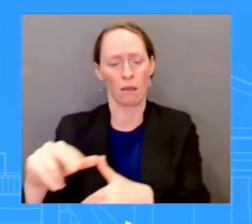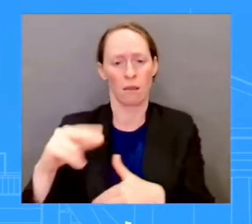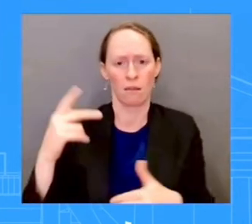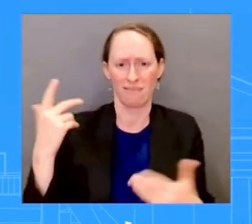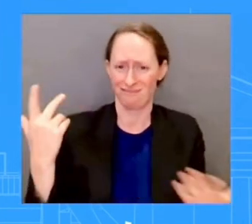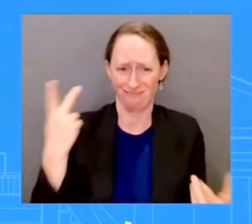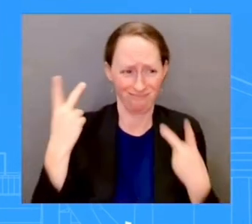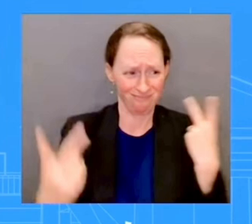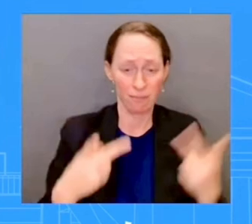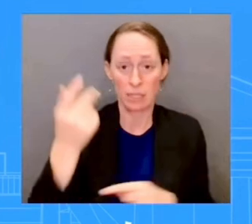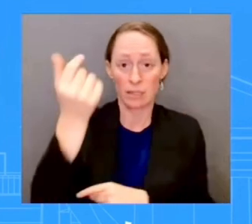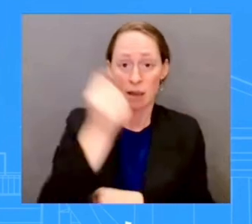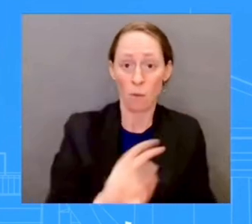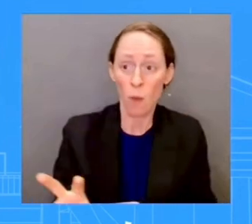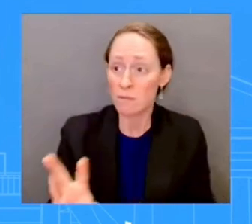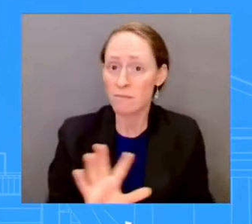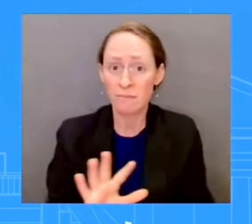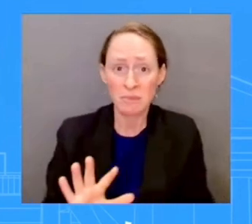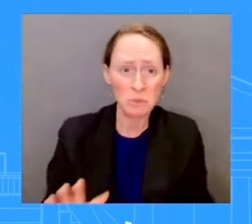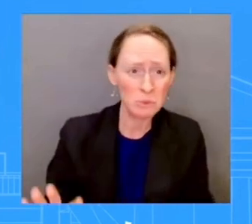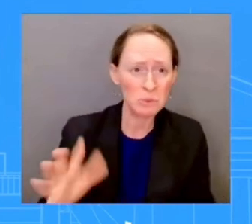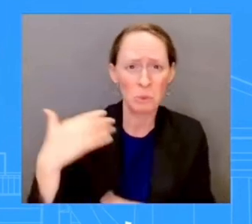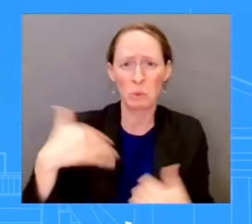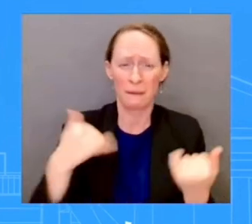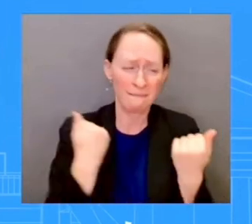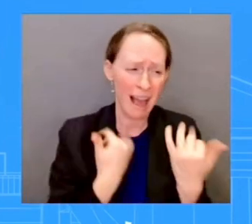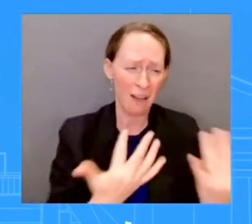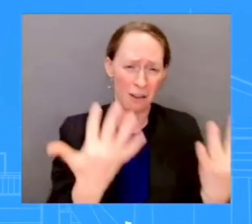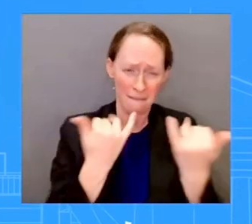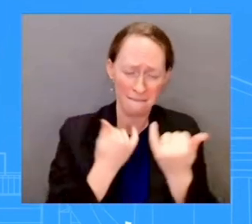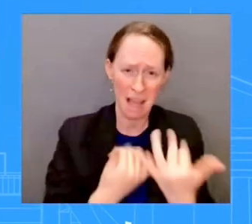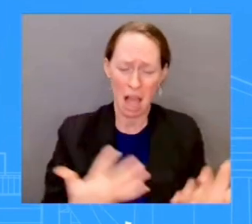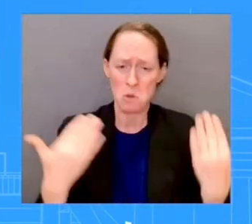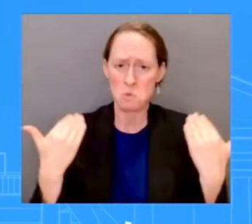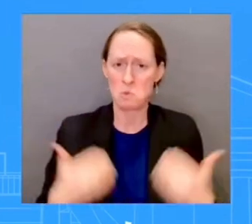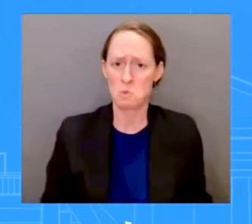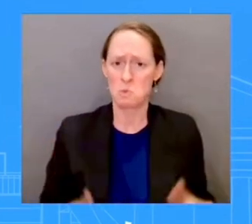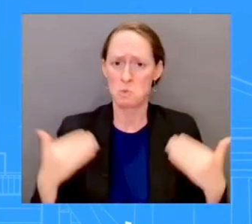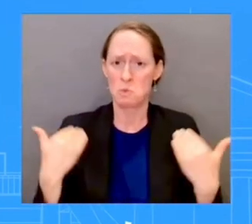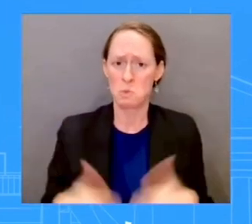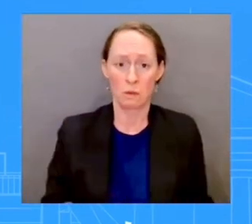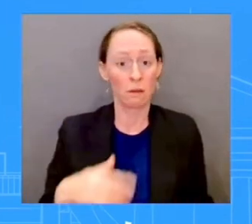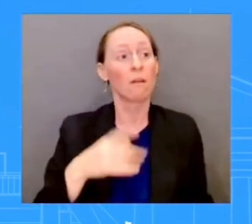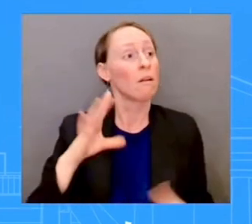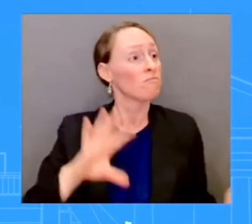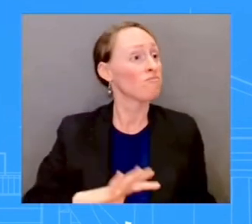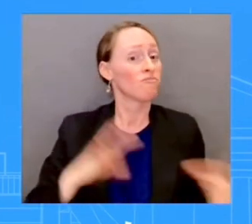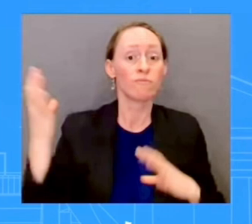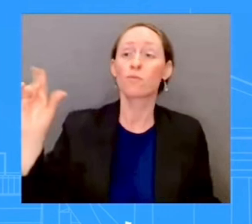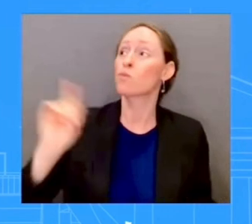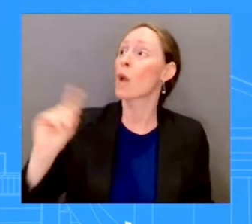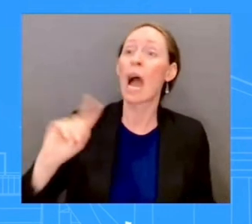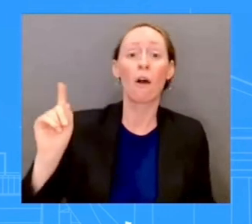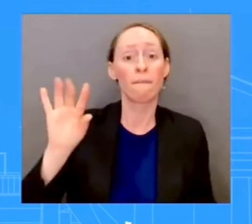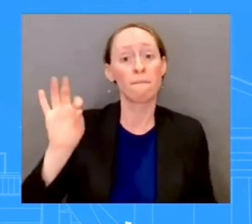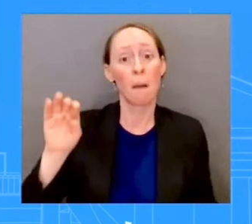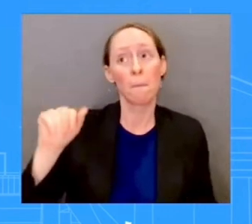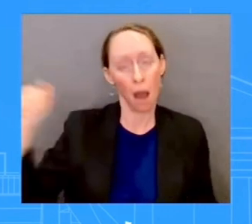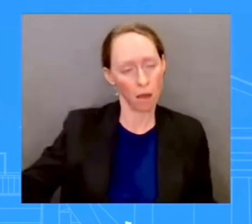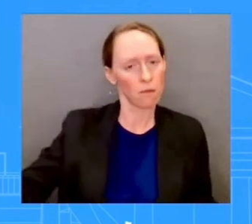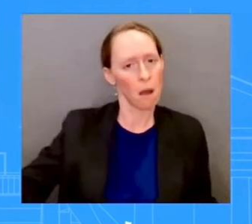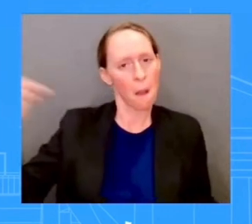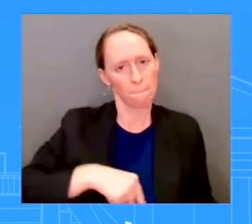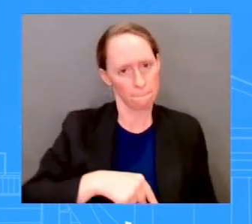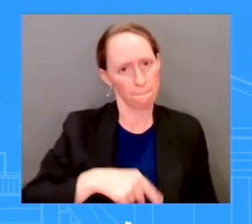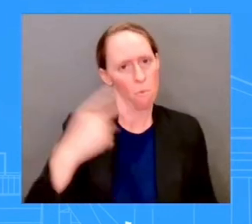each of those communities, the expectation is the federal government will come in and in support of state and local partners to help people. All right. Last question,